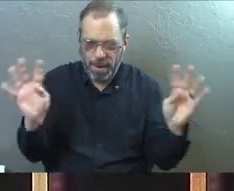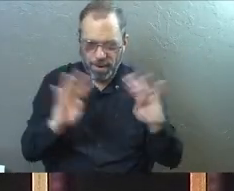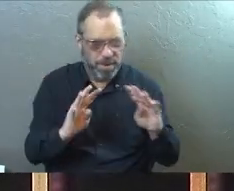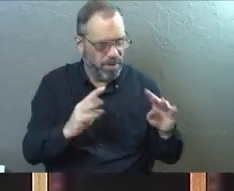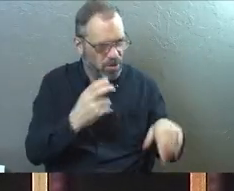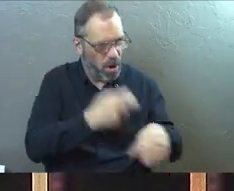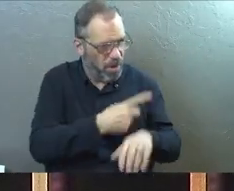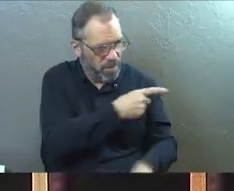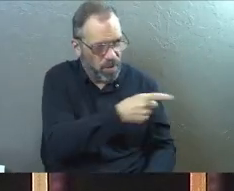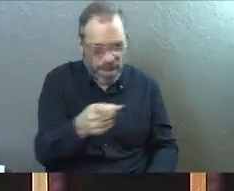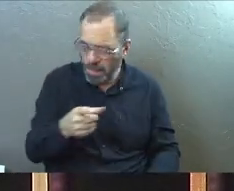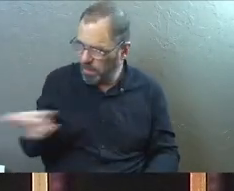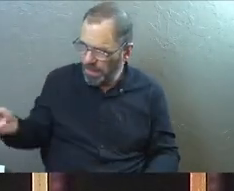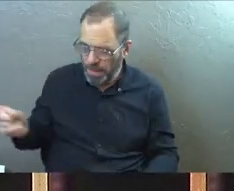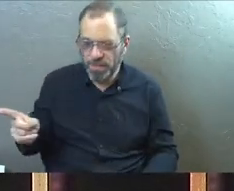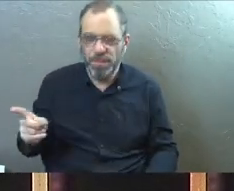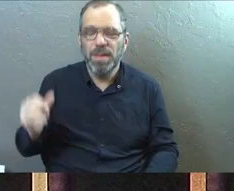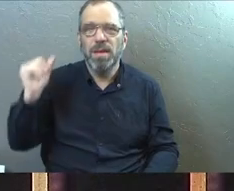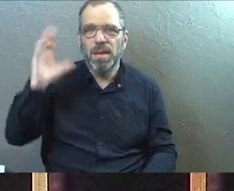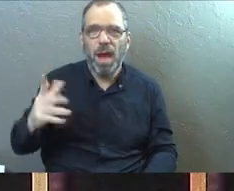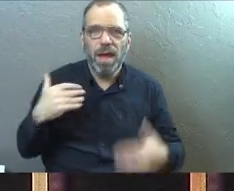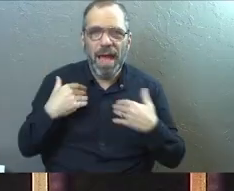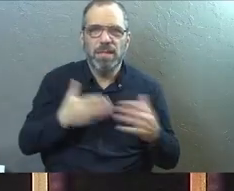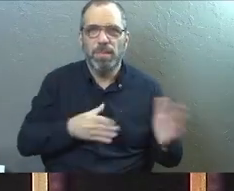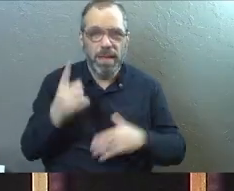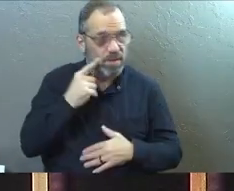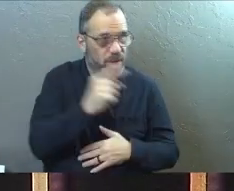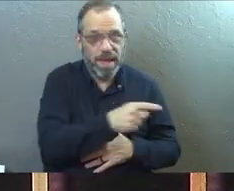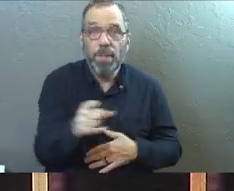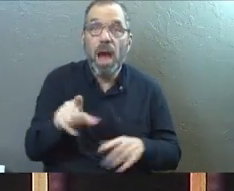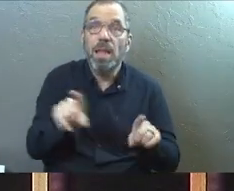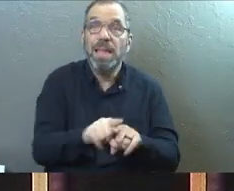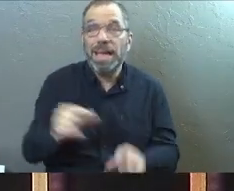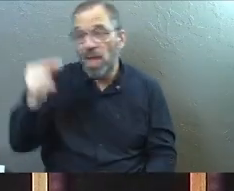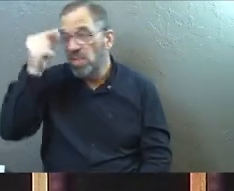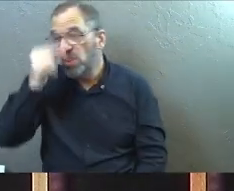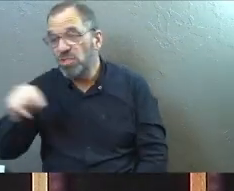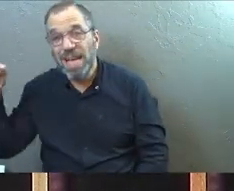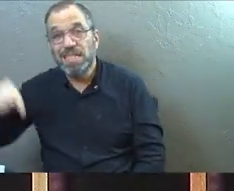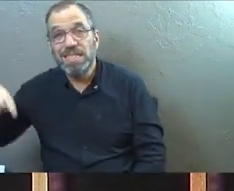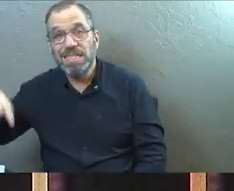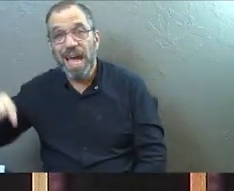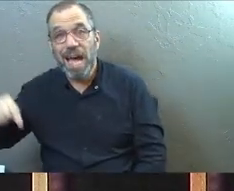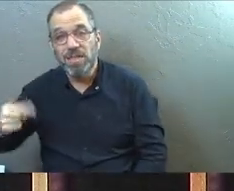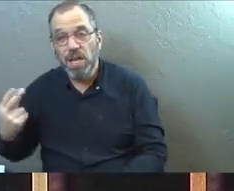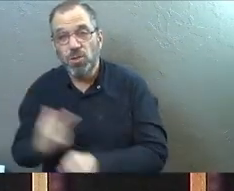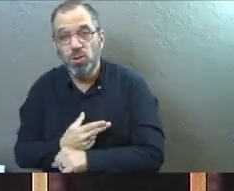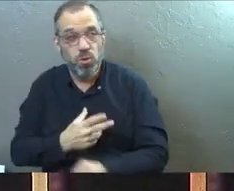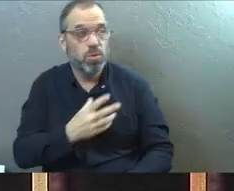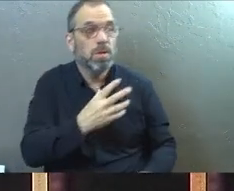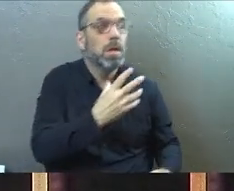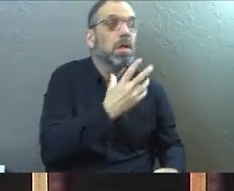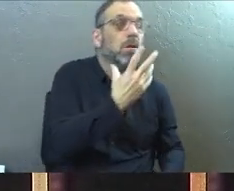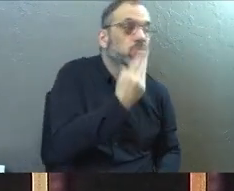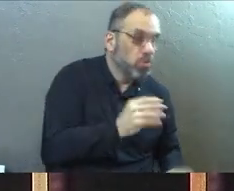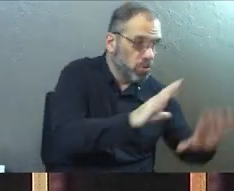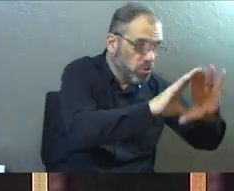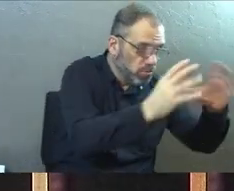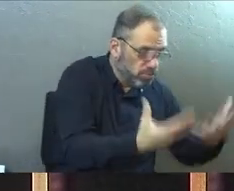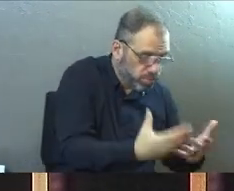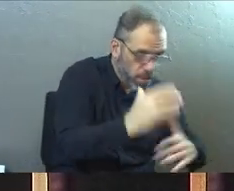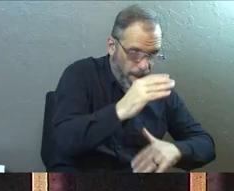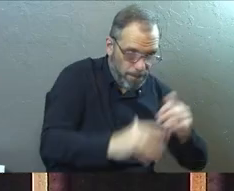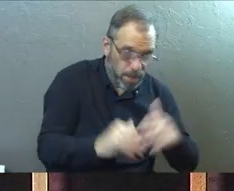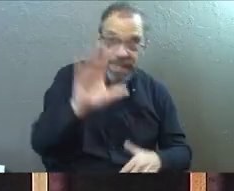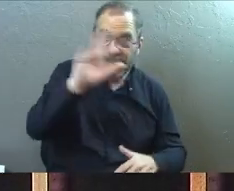it because God's got stuff for them too, amen? Like God had for the Gentiles. And he was going to use his people that he set apart for the purpose of